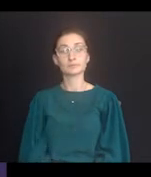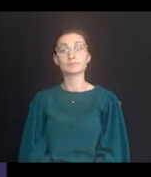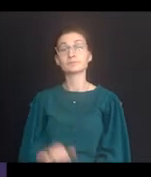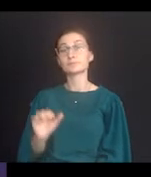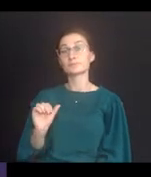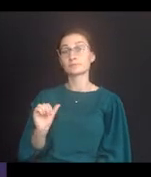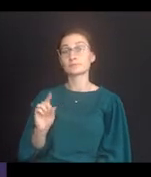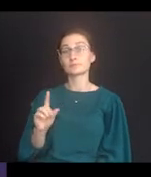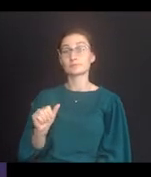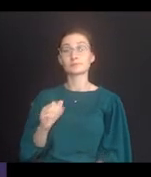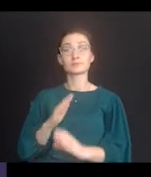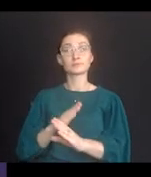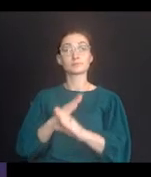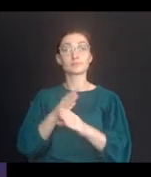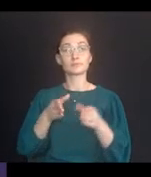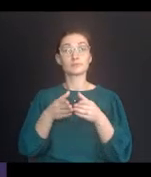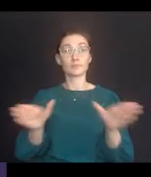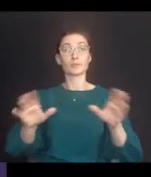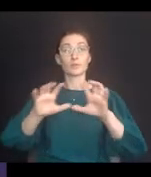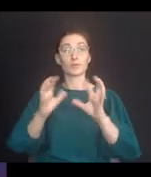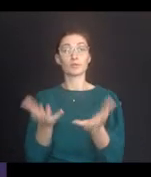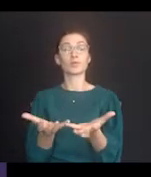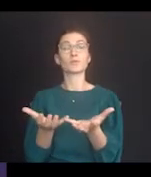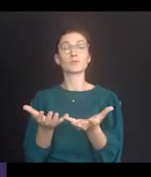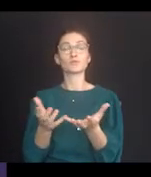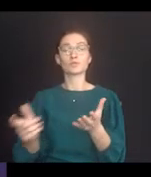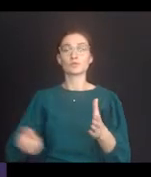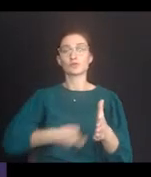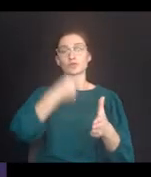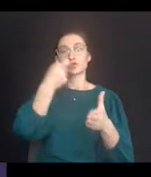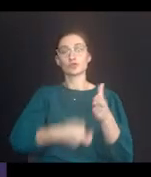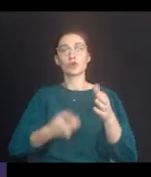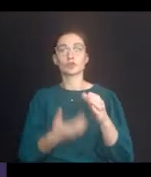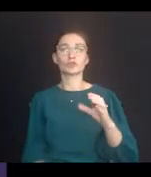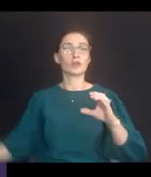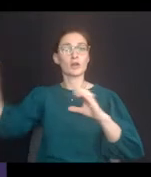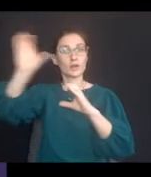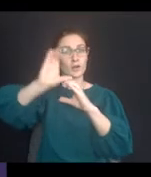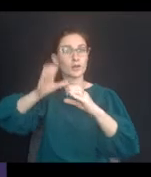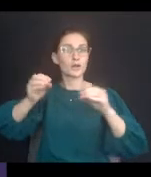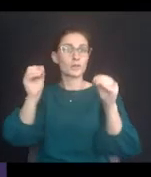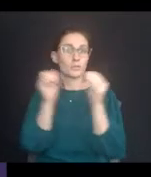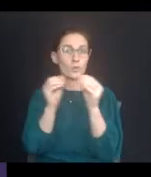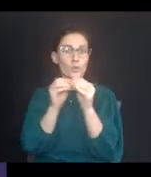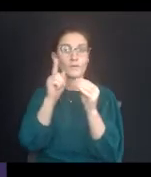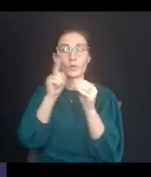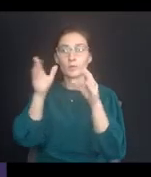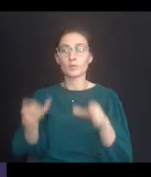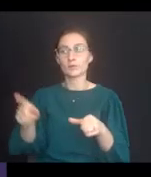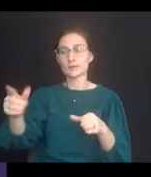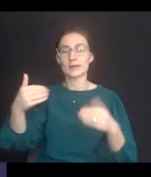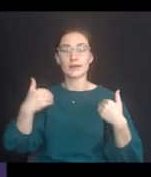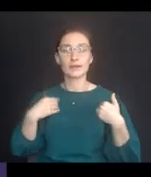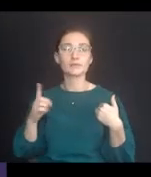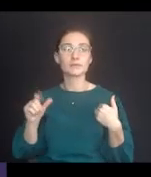The ADA regulation prohibits a public entity from placing a surcharge on a particular individual with a disability or